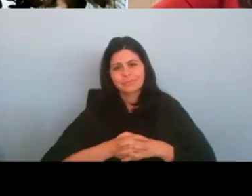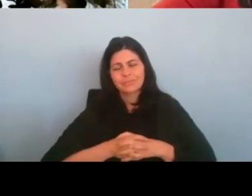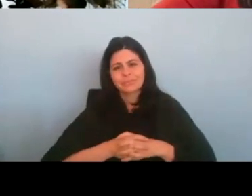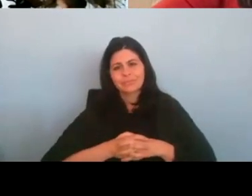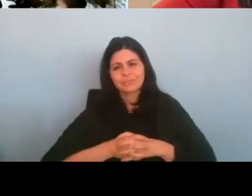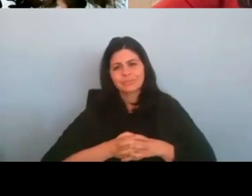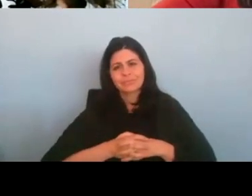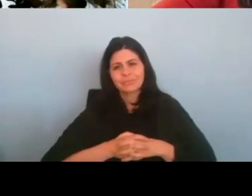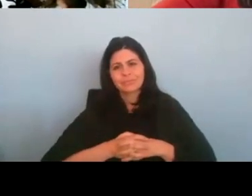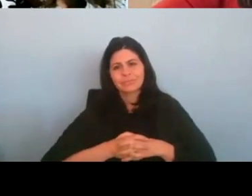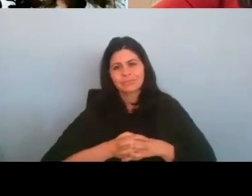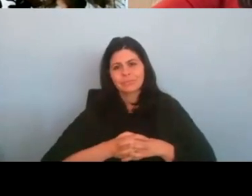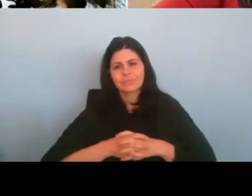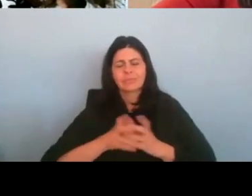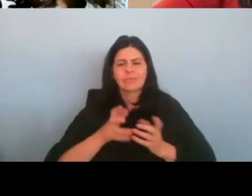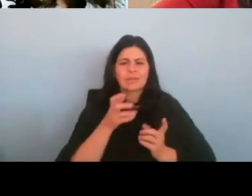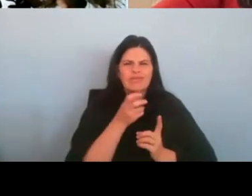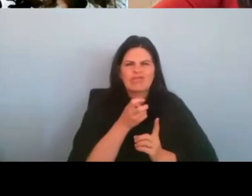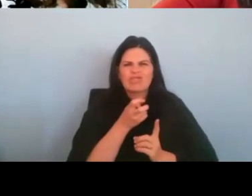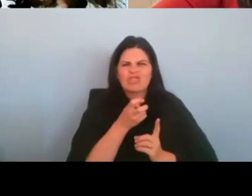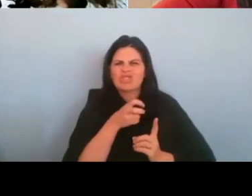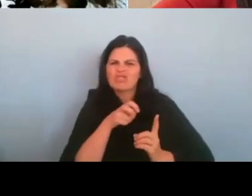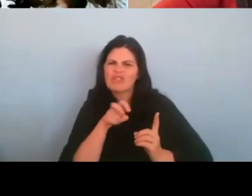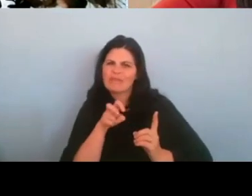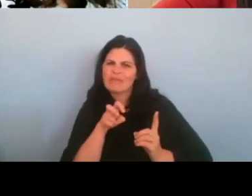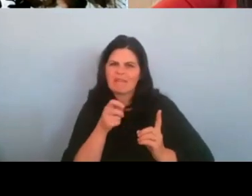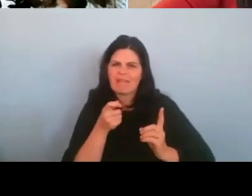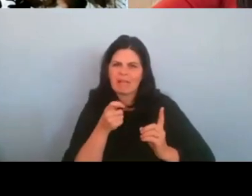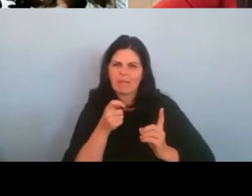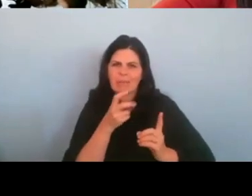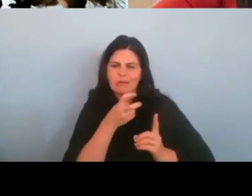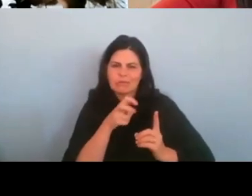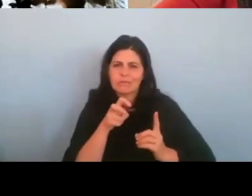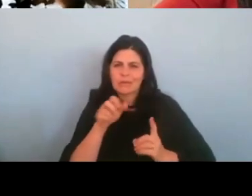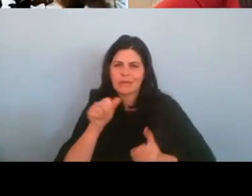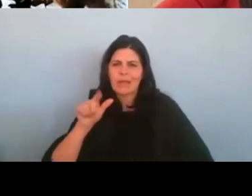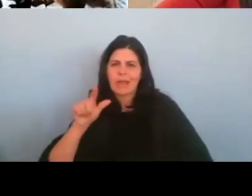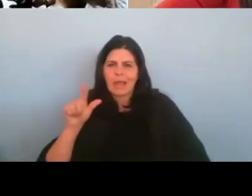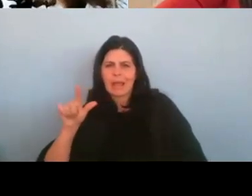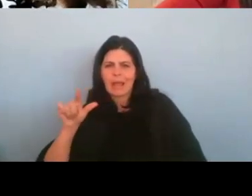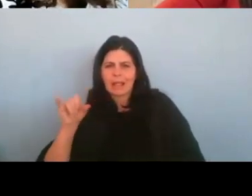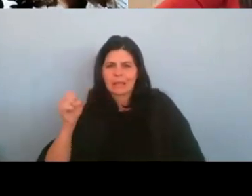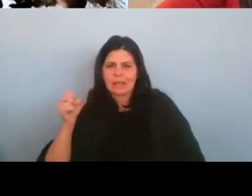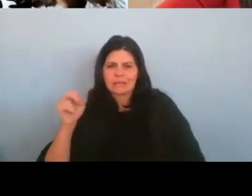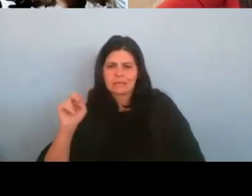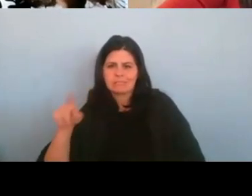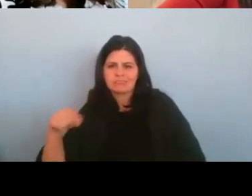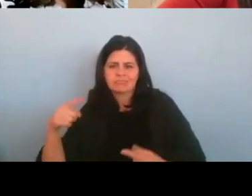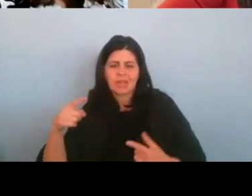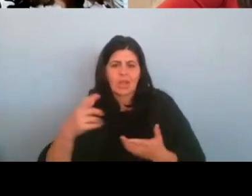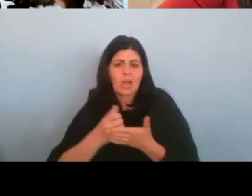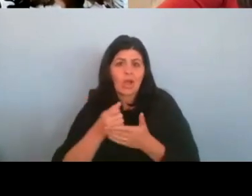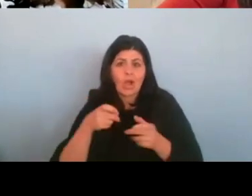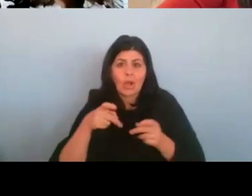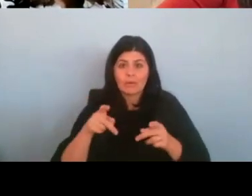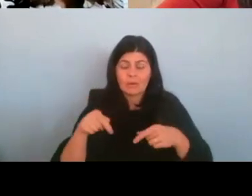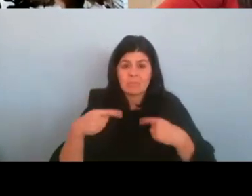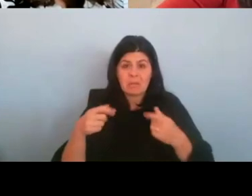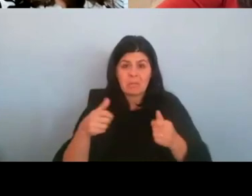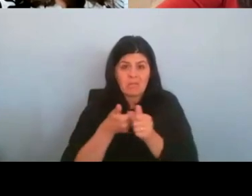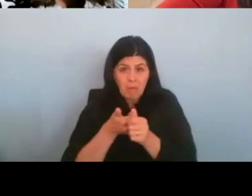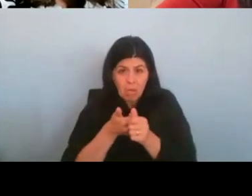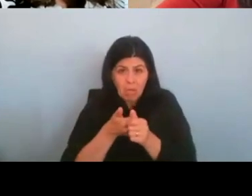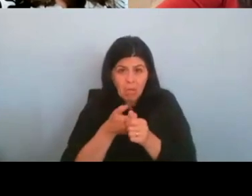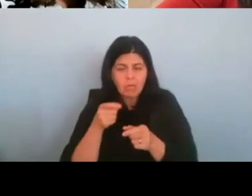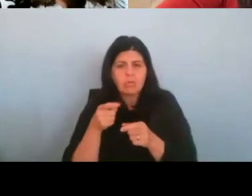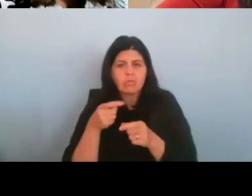Shifting gears. Um, Alison, you know, I I've had the opportunity to kind of follow as you've been creating this project,